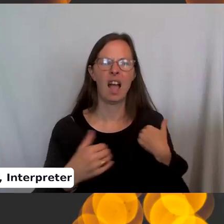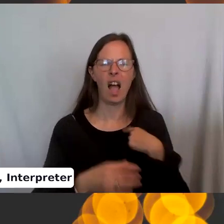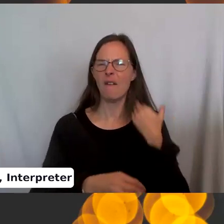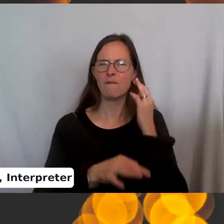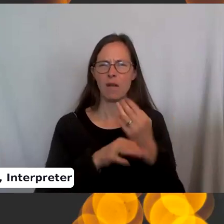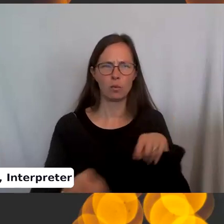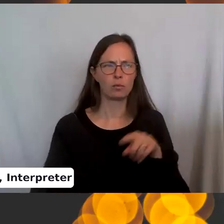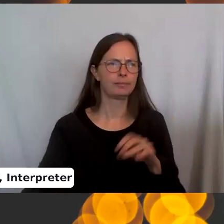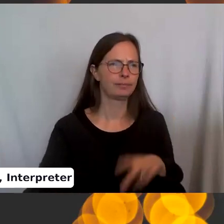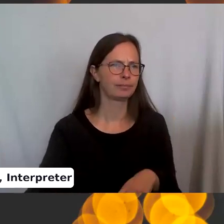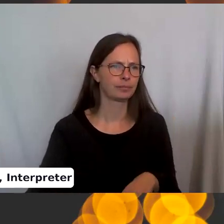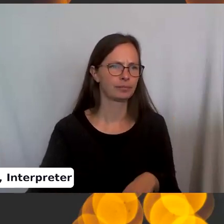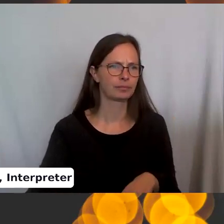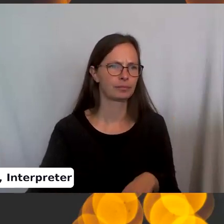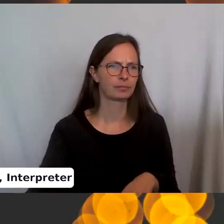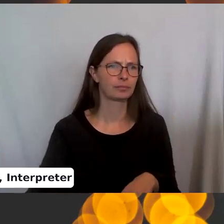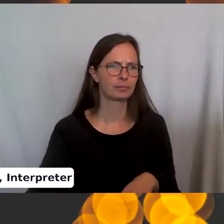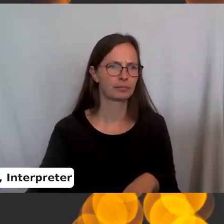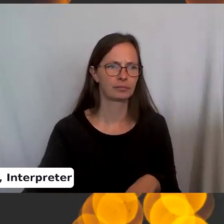Okay. Here we go.